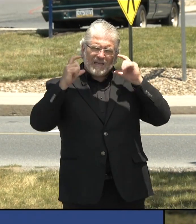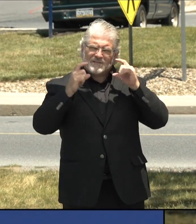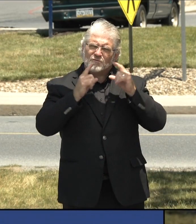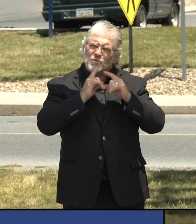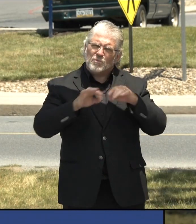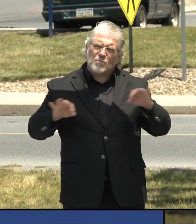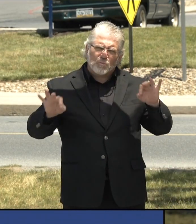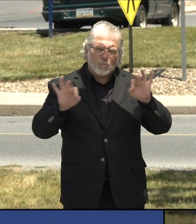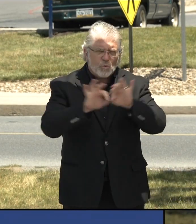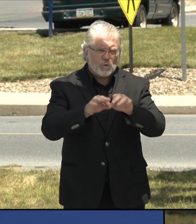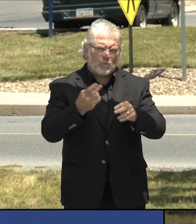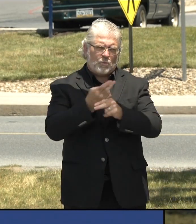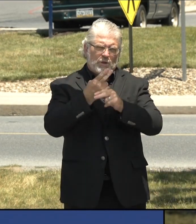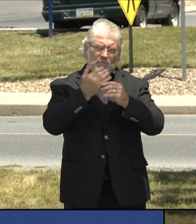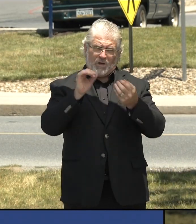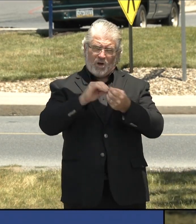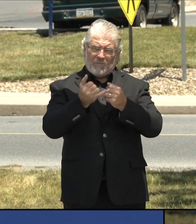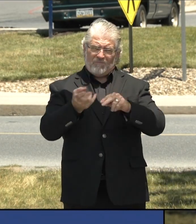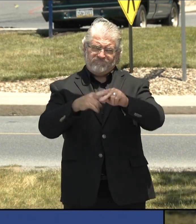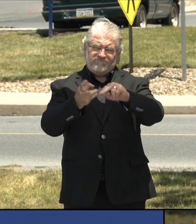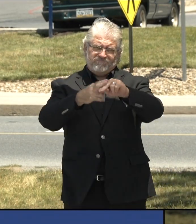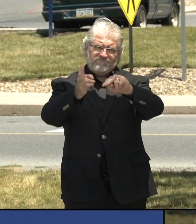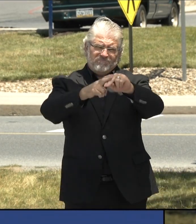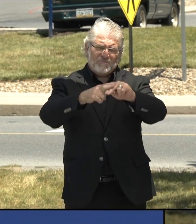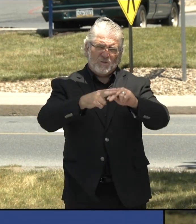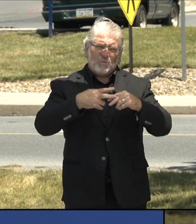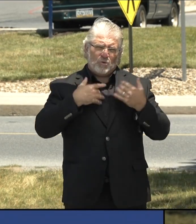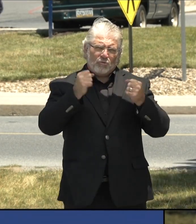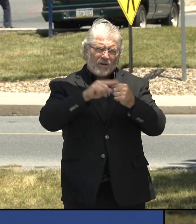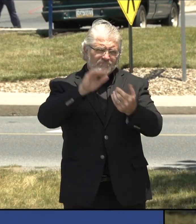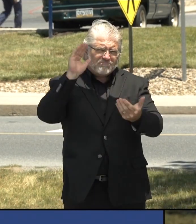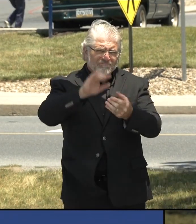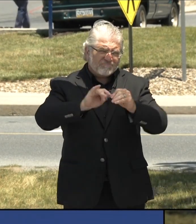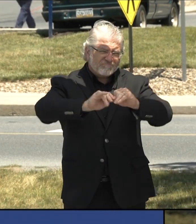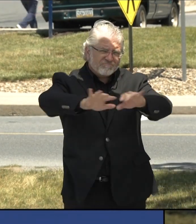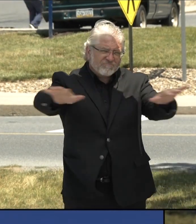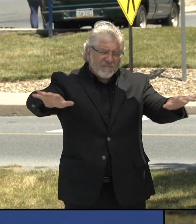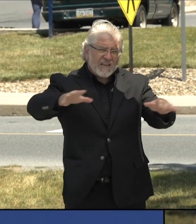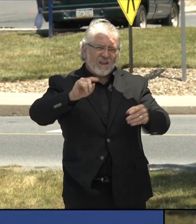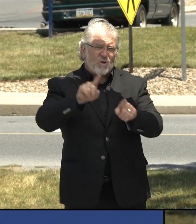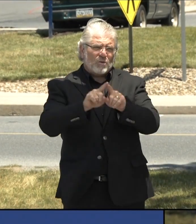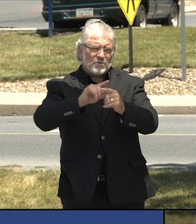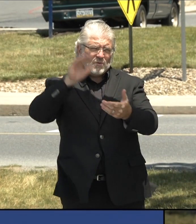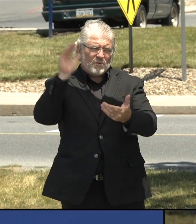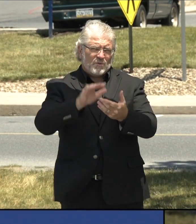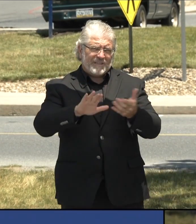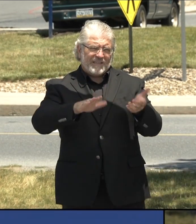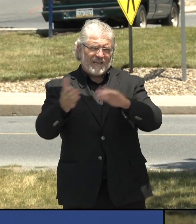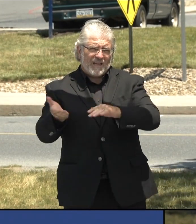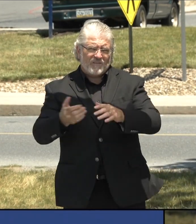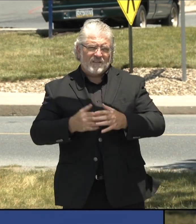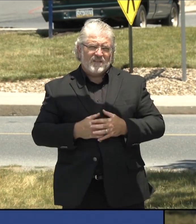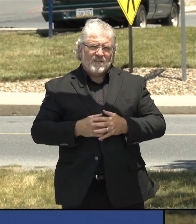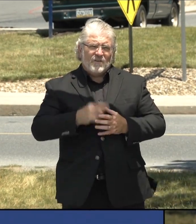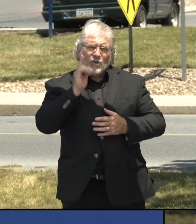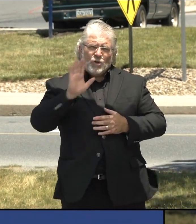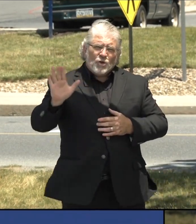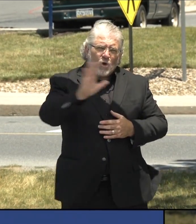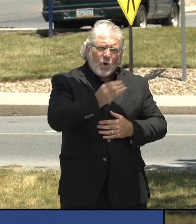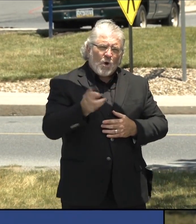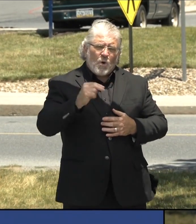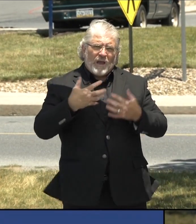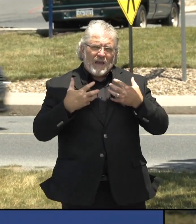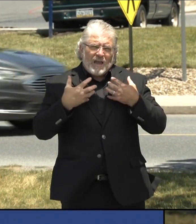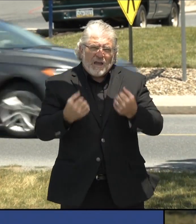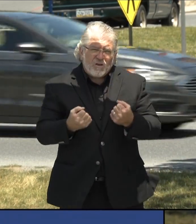reduce the number of deaths caused by COVID-19. So please, for your own health and the health of those around you, wear a mask in